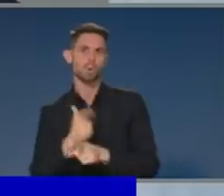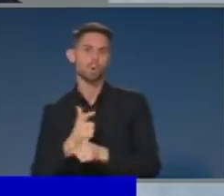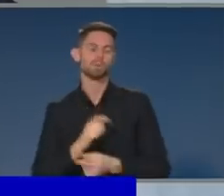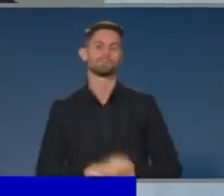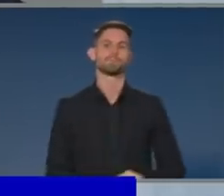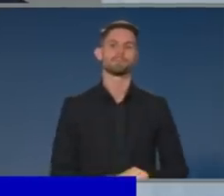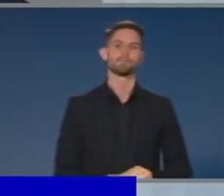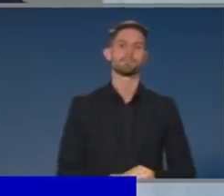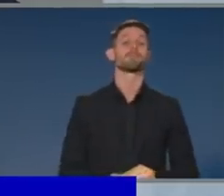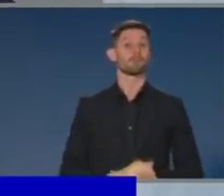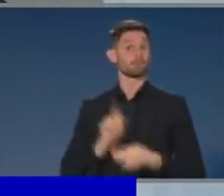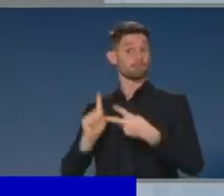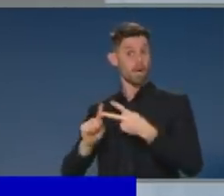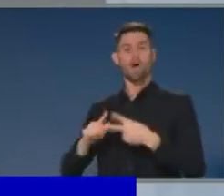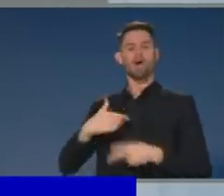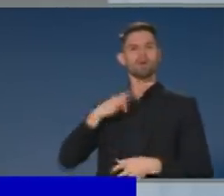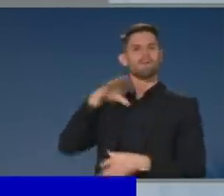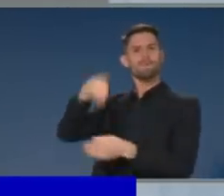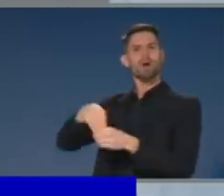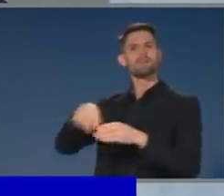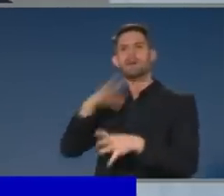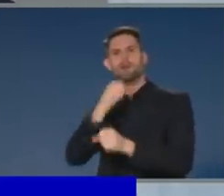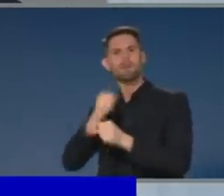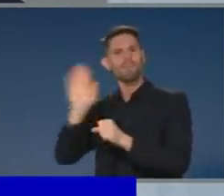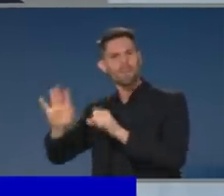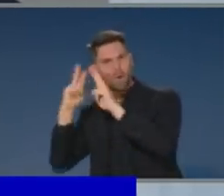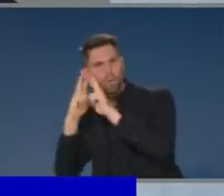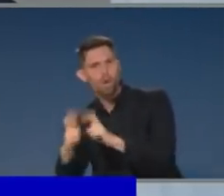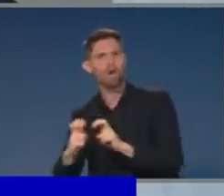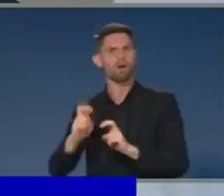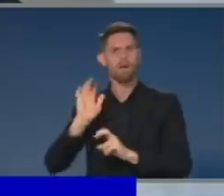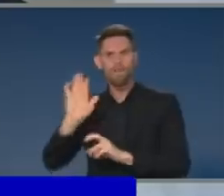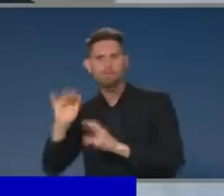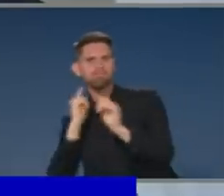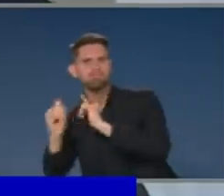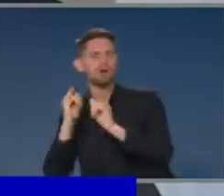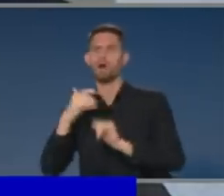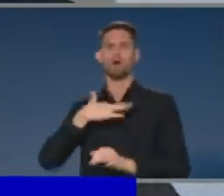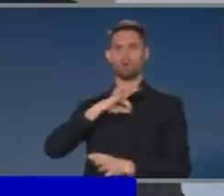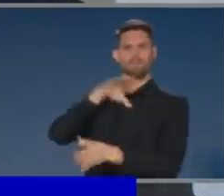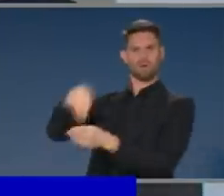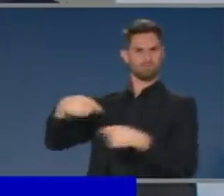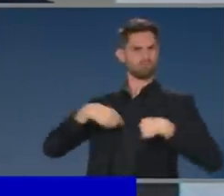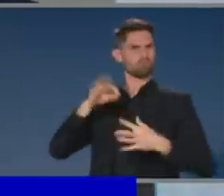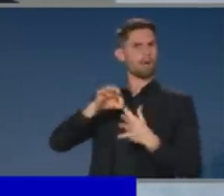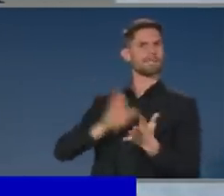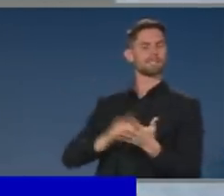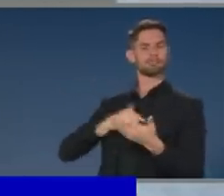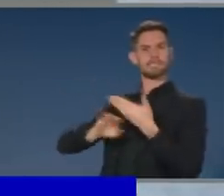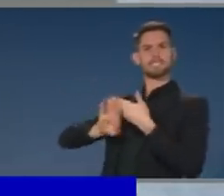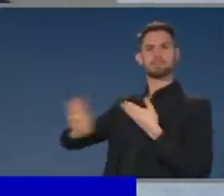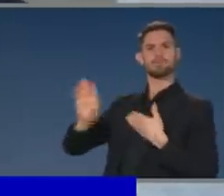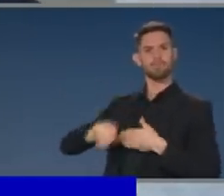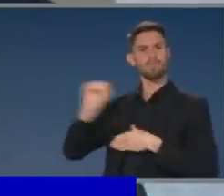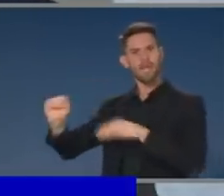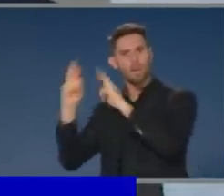committees. They are sovereign in their own right, and they conduct their own activities. It would be very inappropriate for me to do so,